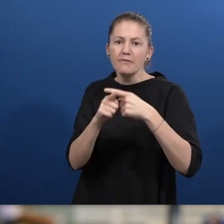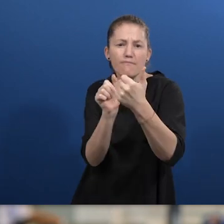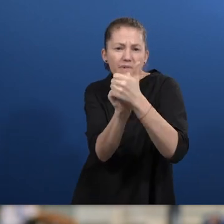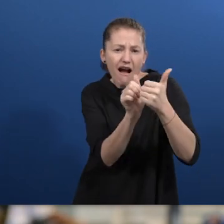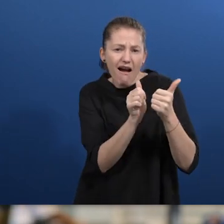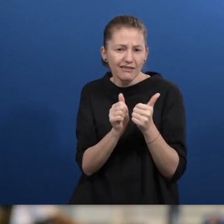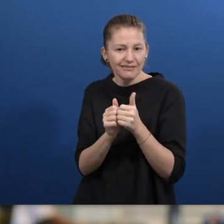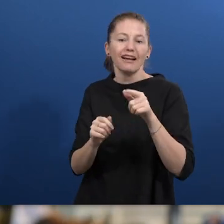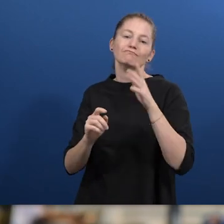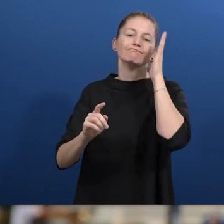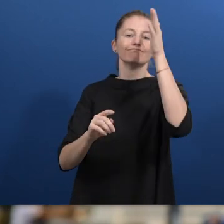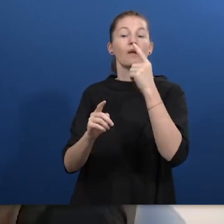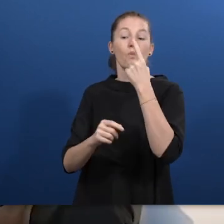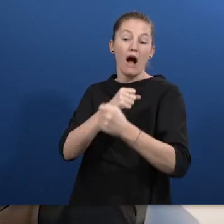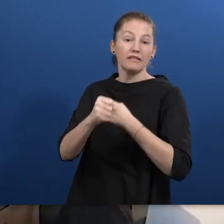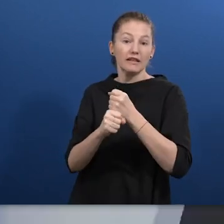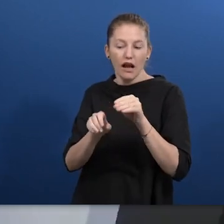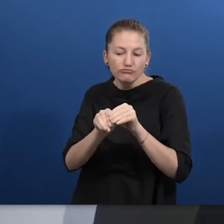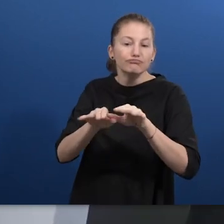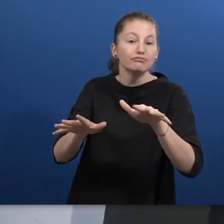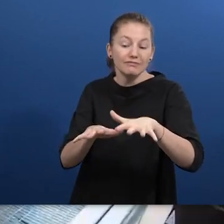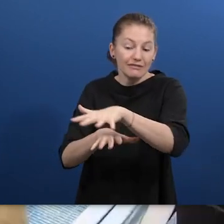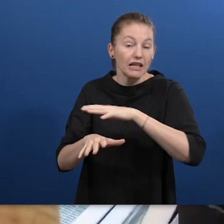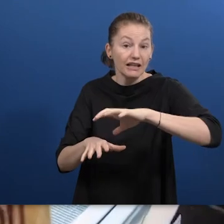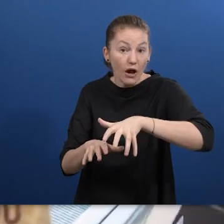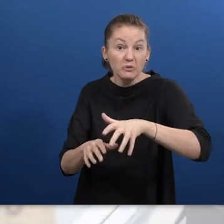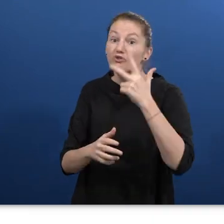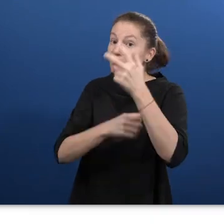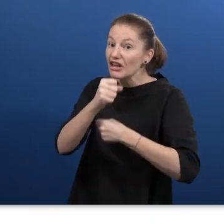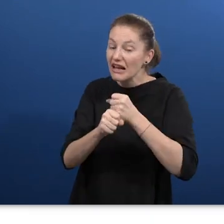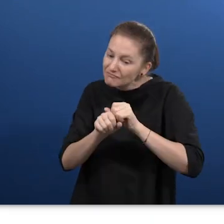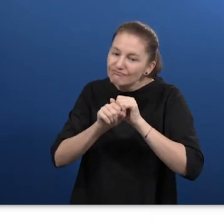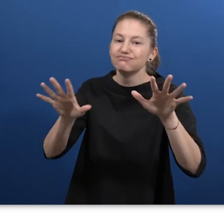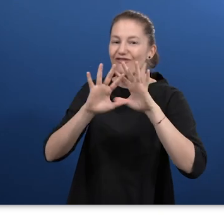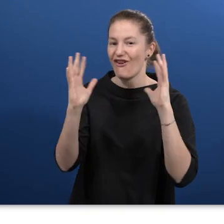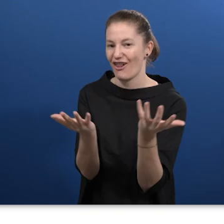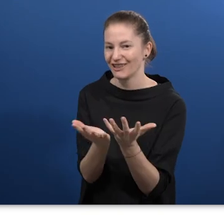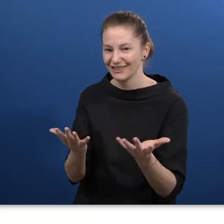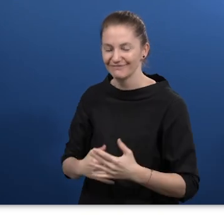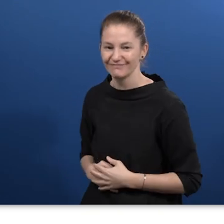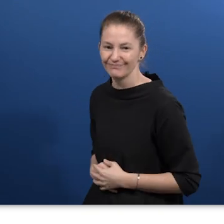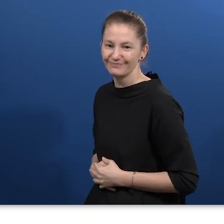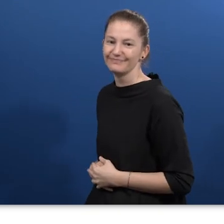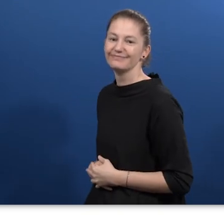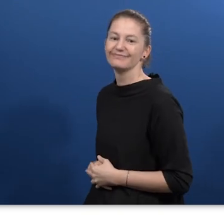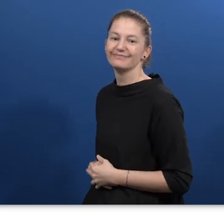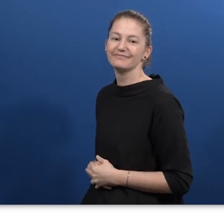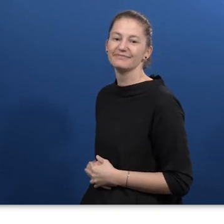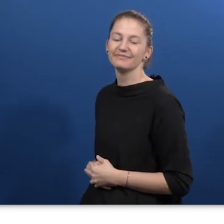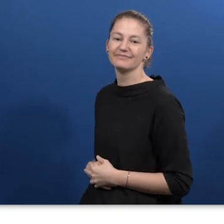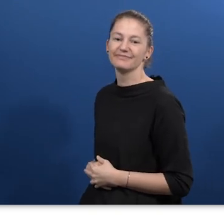and internationally within three. Bangladesh, organization PDFA, Vocational Training Center Trust,